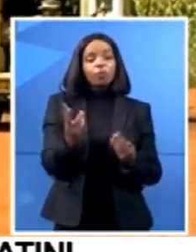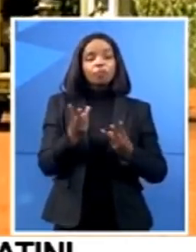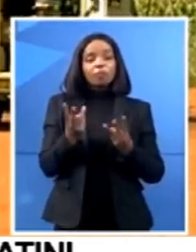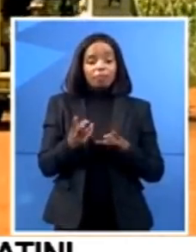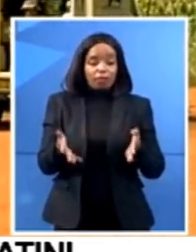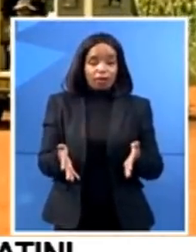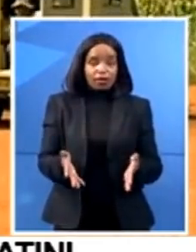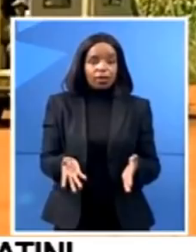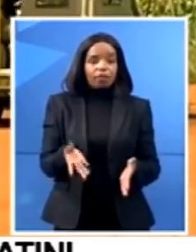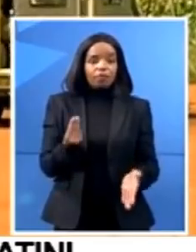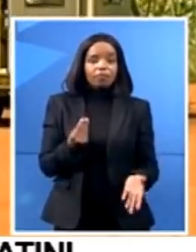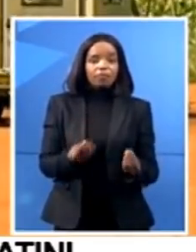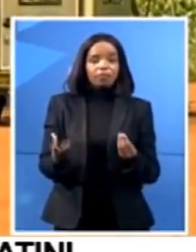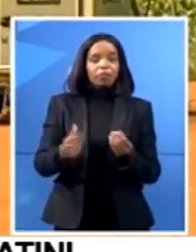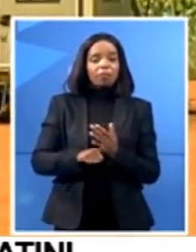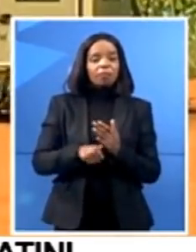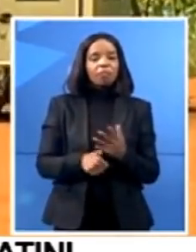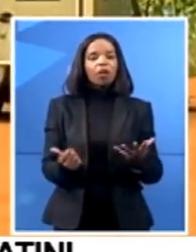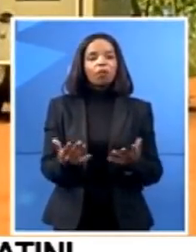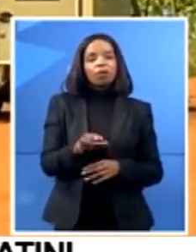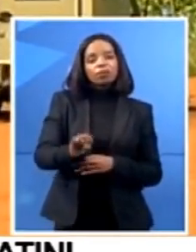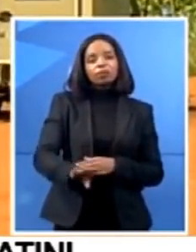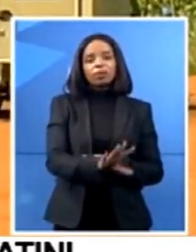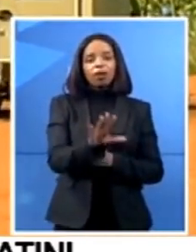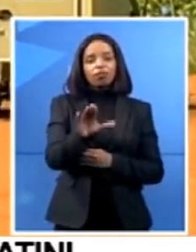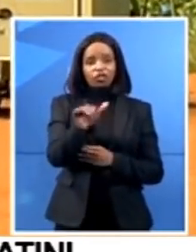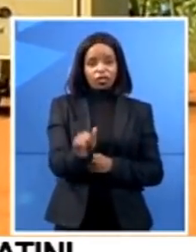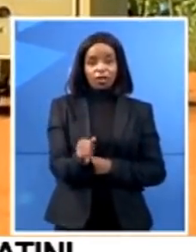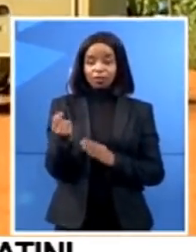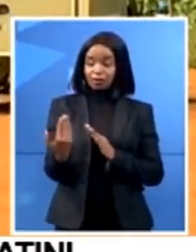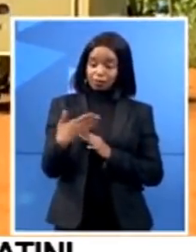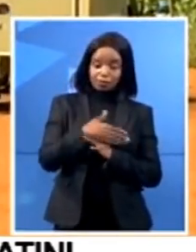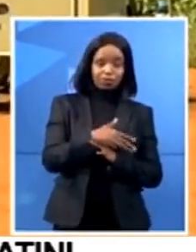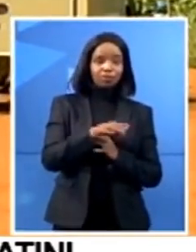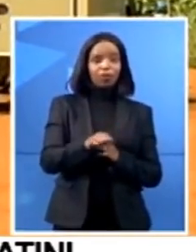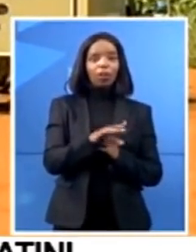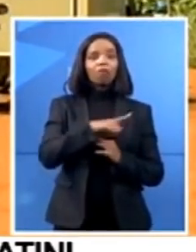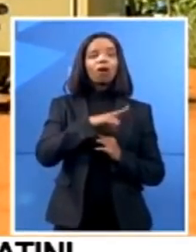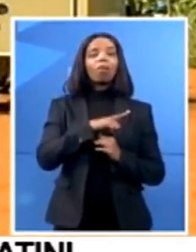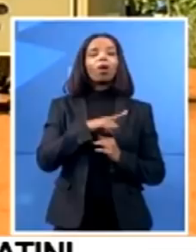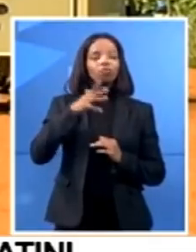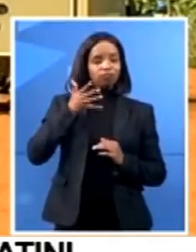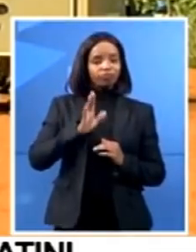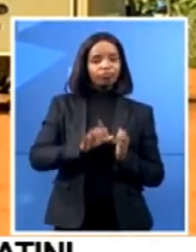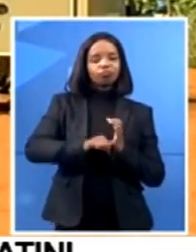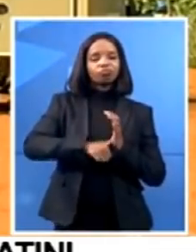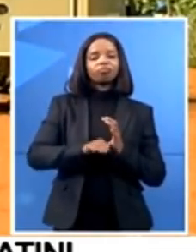cross here to come and get grant from South Africa. But let's speak more with Minister of Tourism.